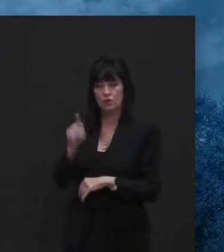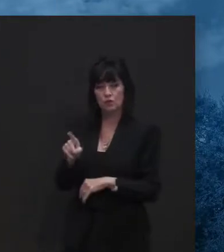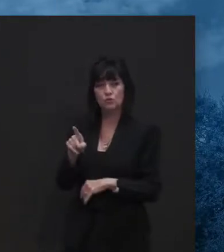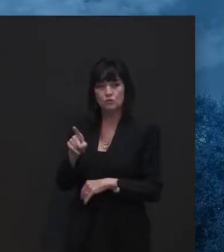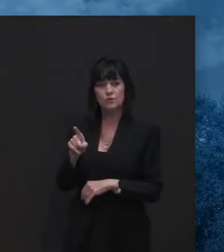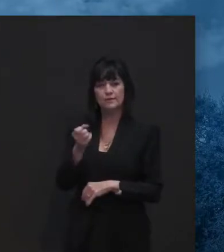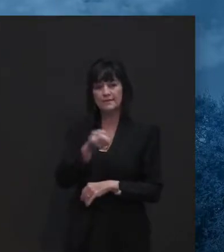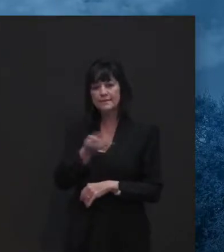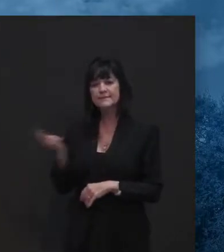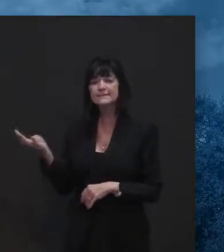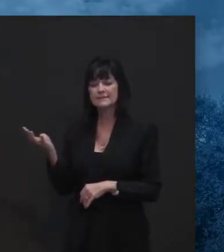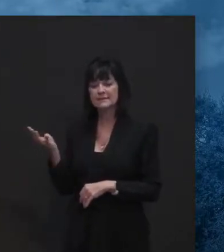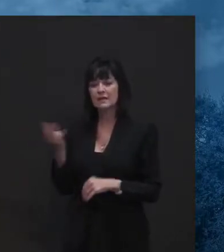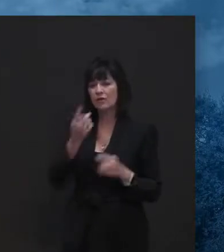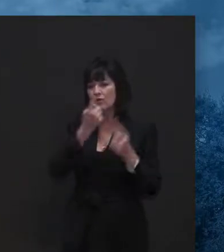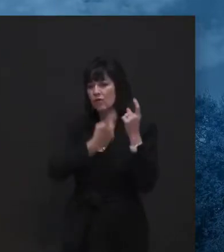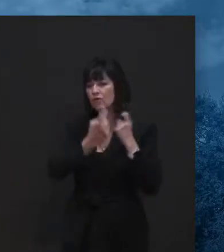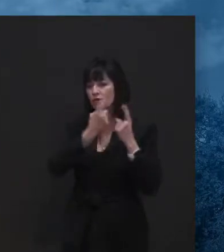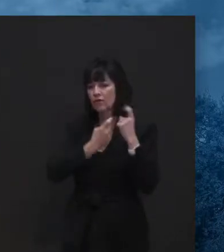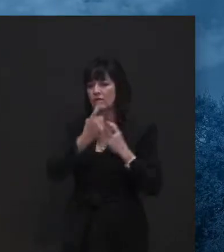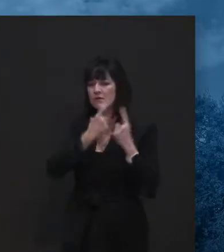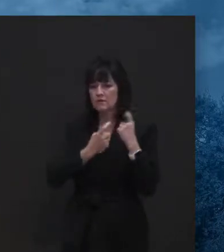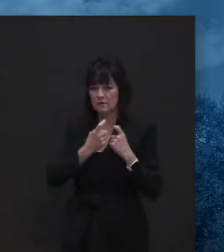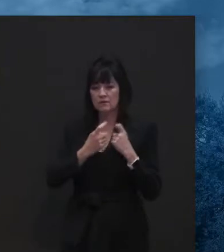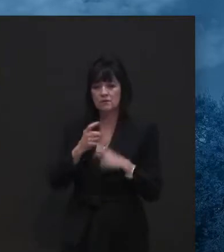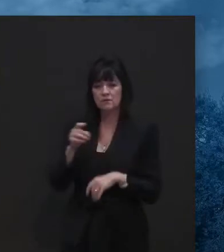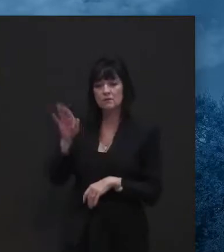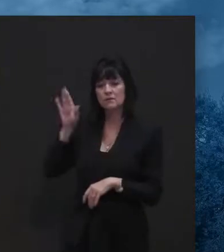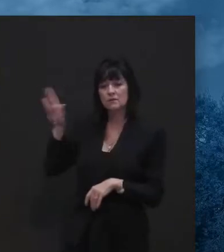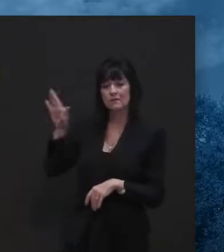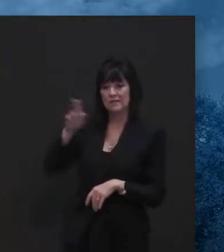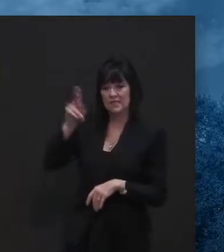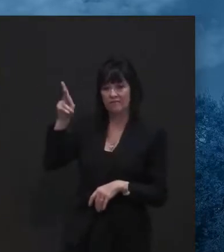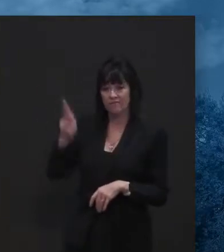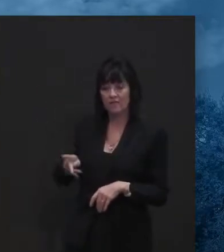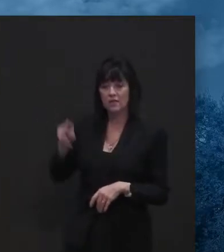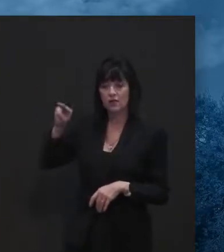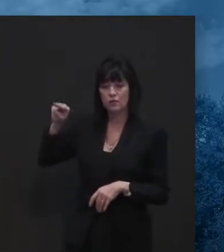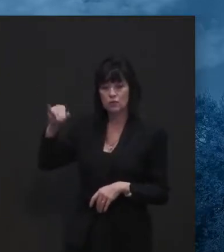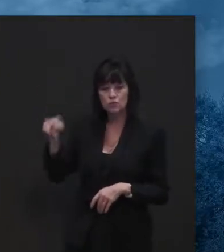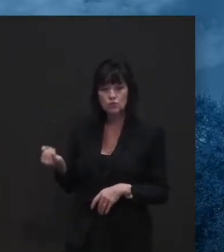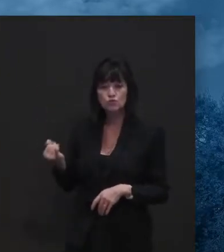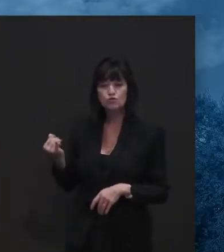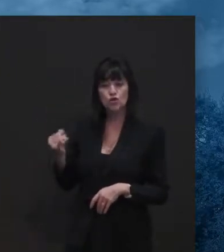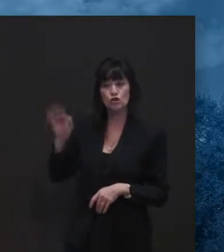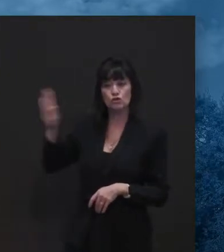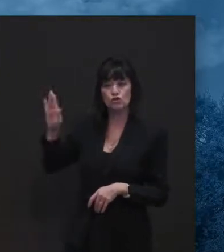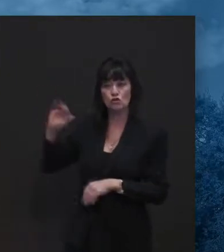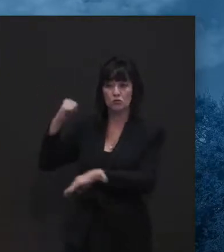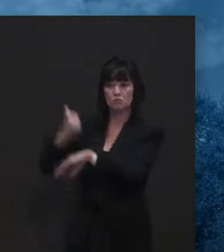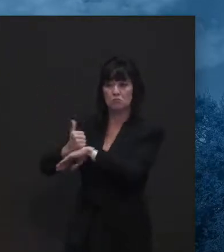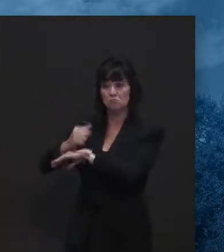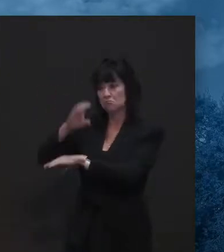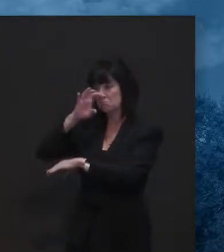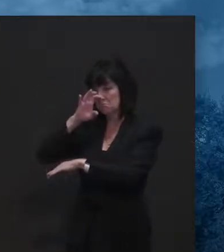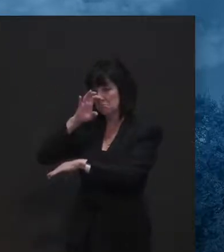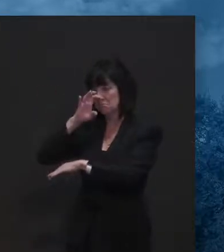how much did the new restrictions in Philadelphia, Pennsylvania, and New Jersey influence any changes in Delaware?